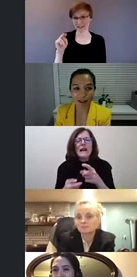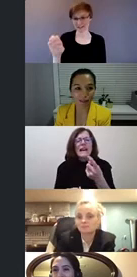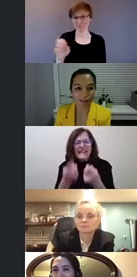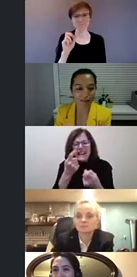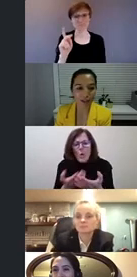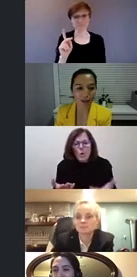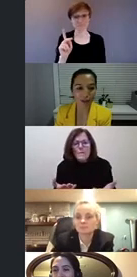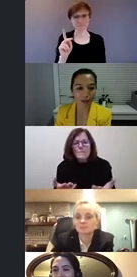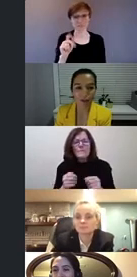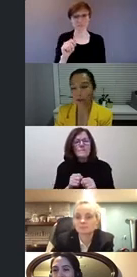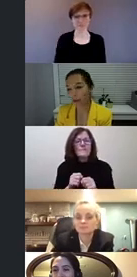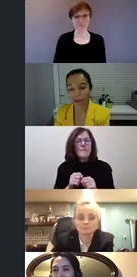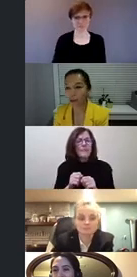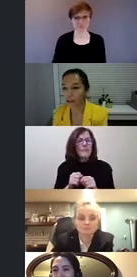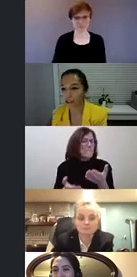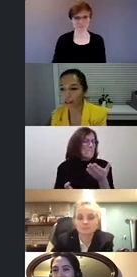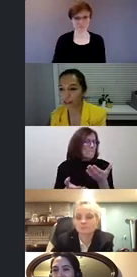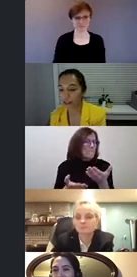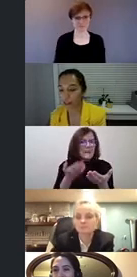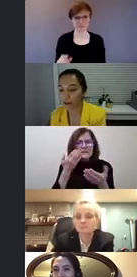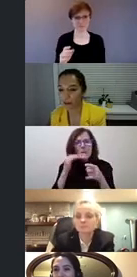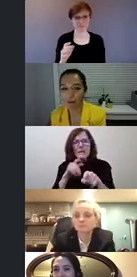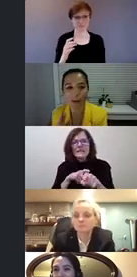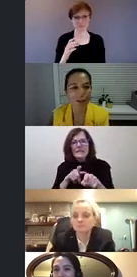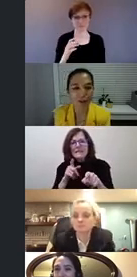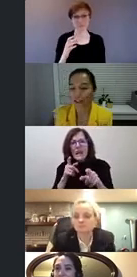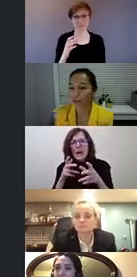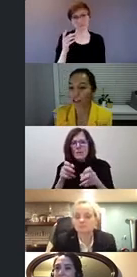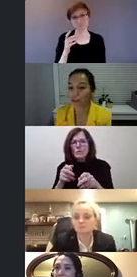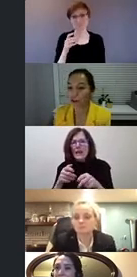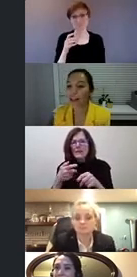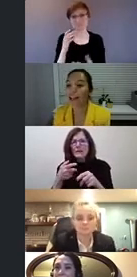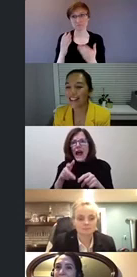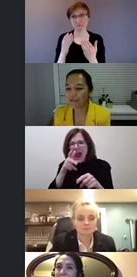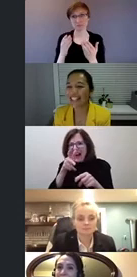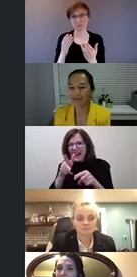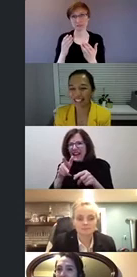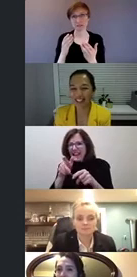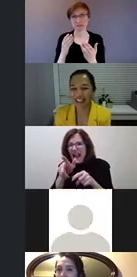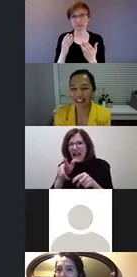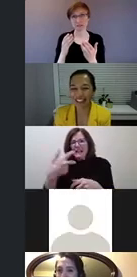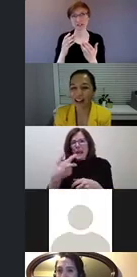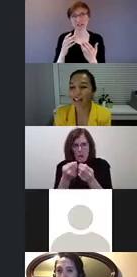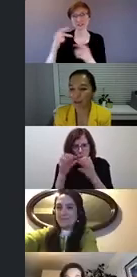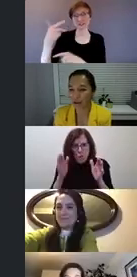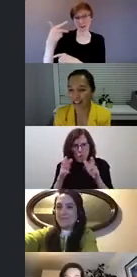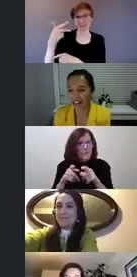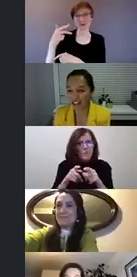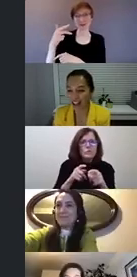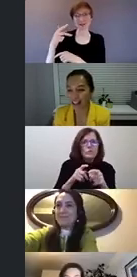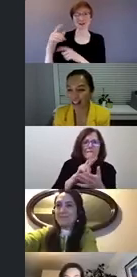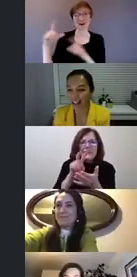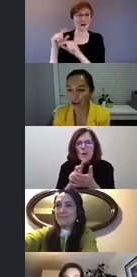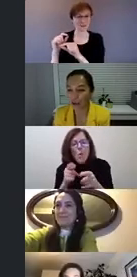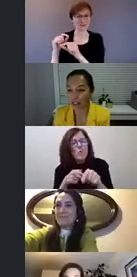could, I don't know if you don't need to turn on your camera, better not for interpretation, sorry. But please type your question